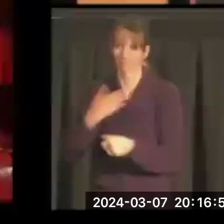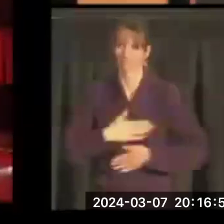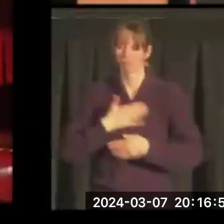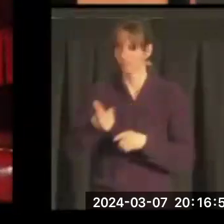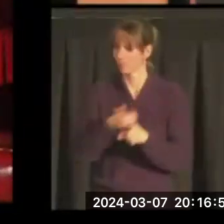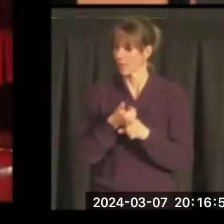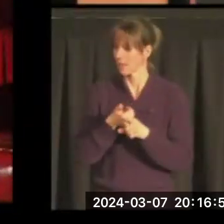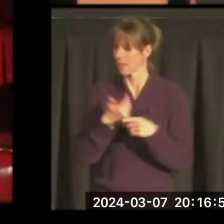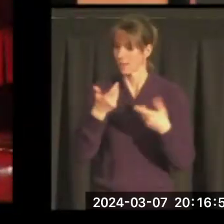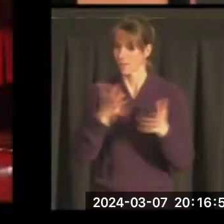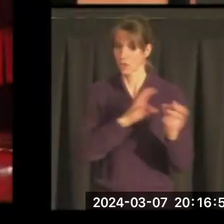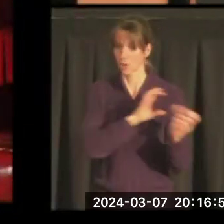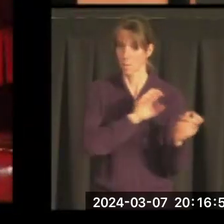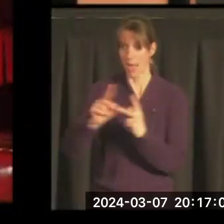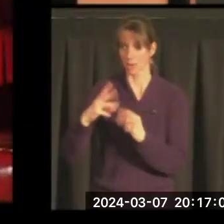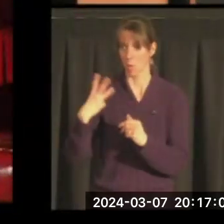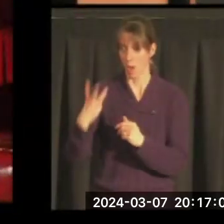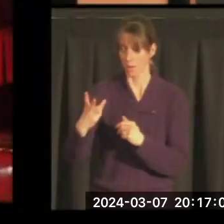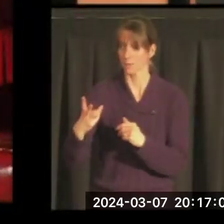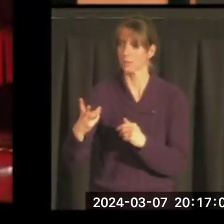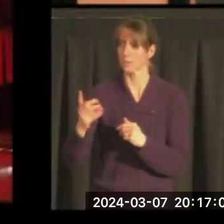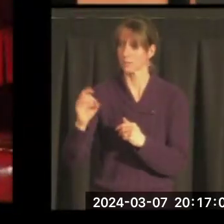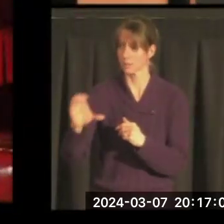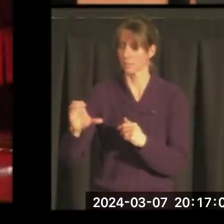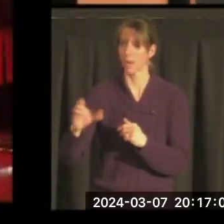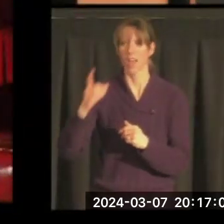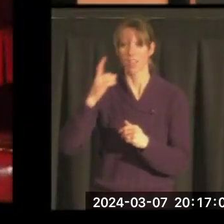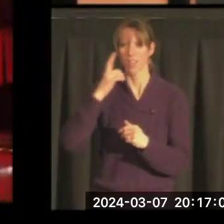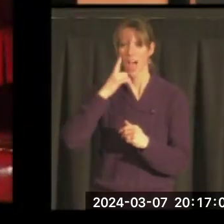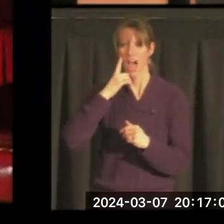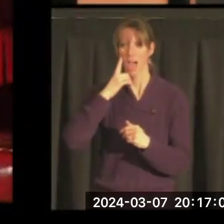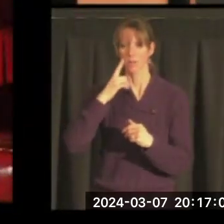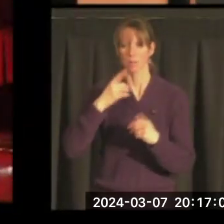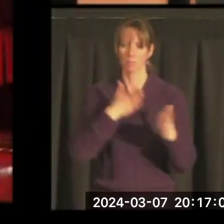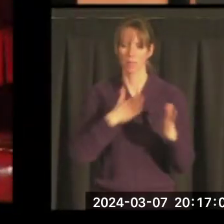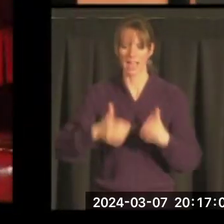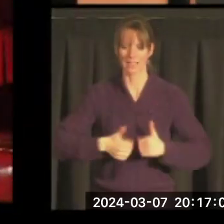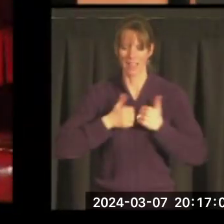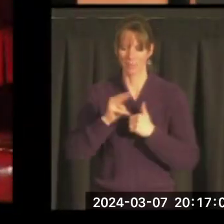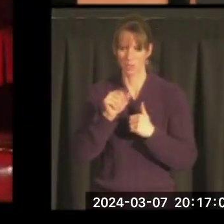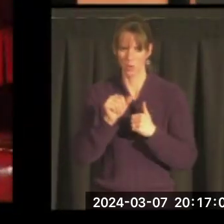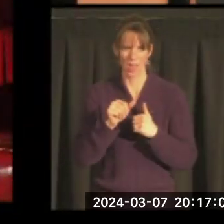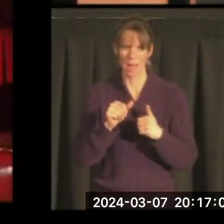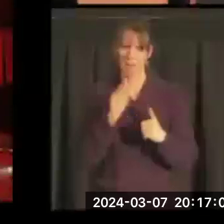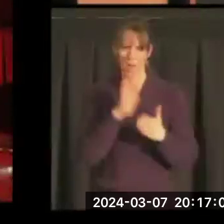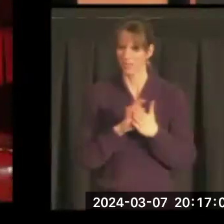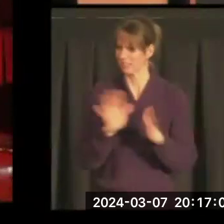He goes back to Washington because he said, look, we originally thought we were going to live in Missoula, but it's too cold for my wife.